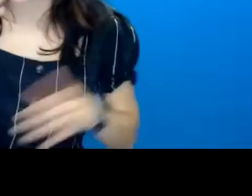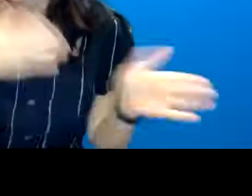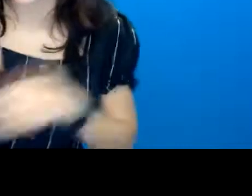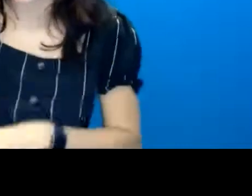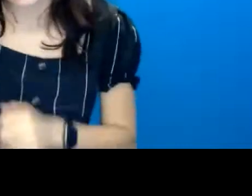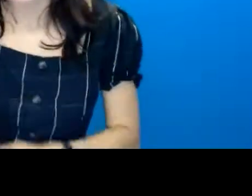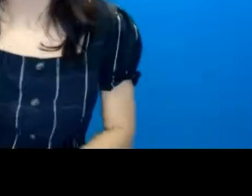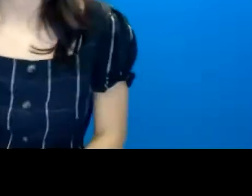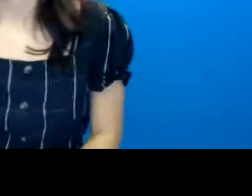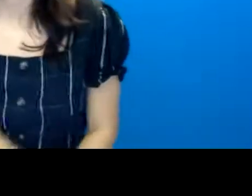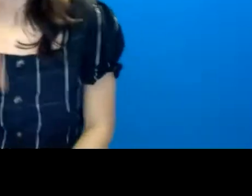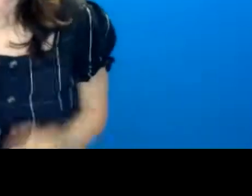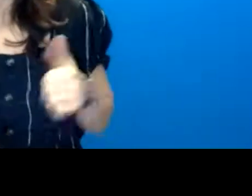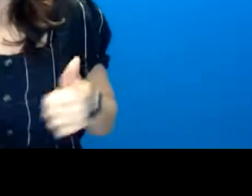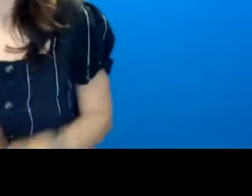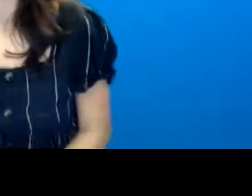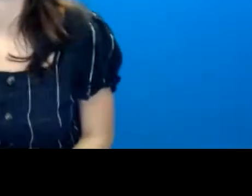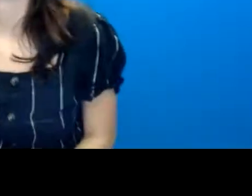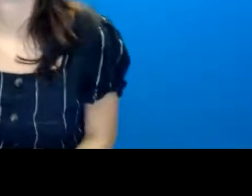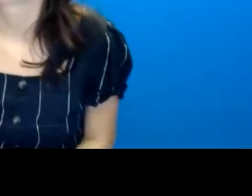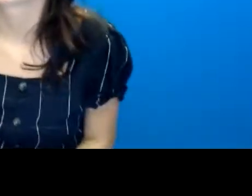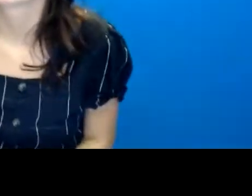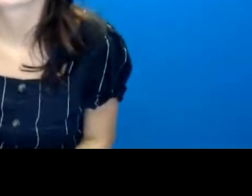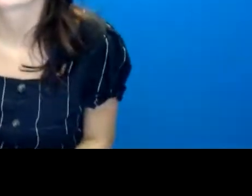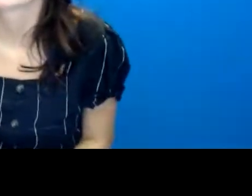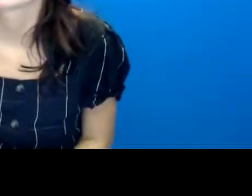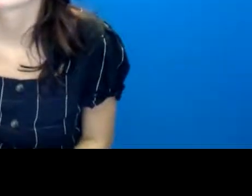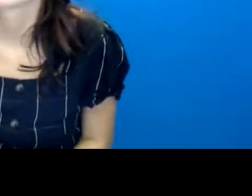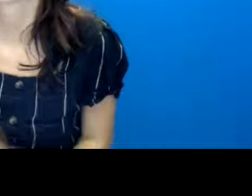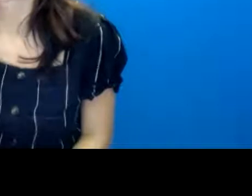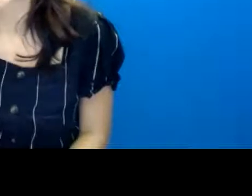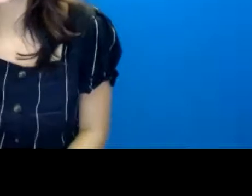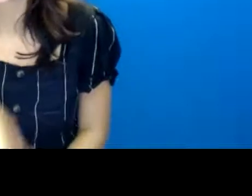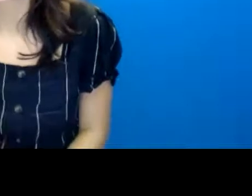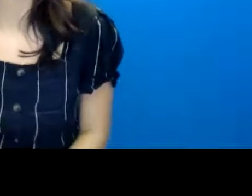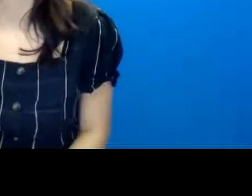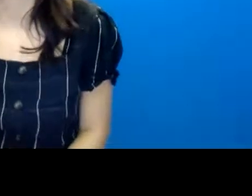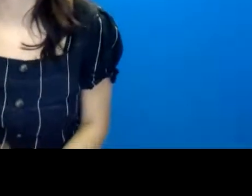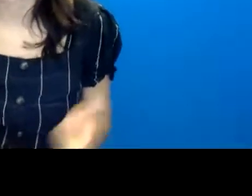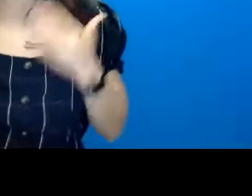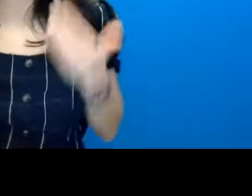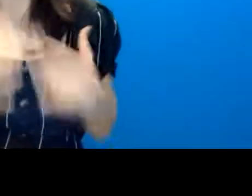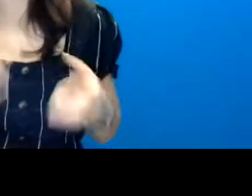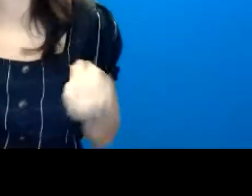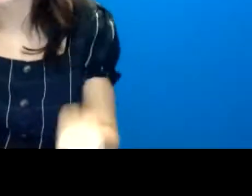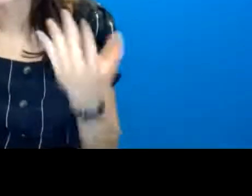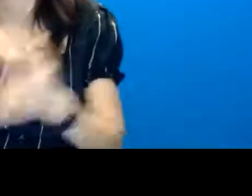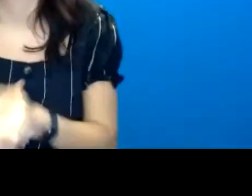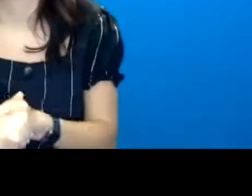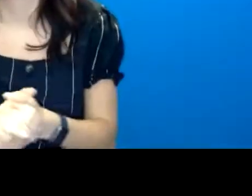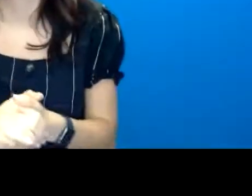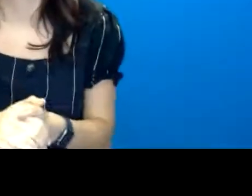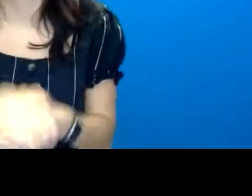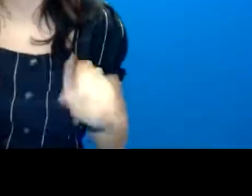Yeah, great question. I want to thank you so much. Dr.